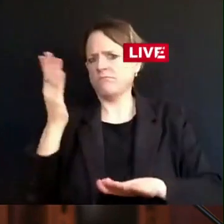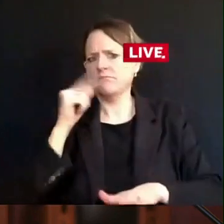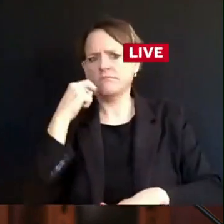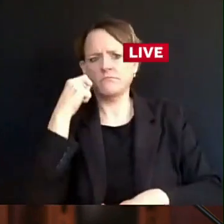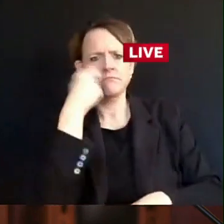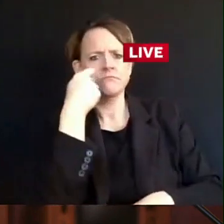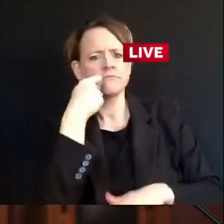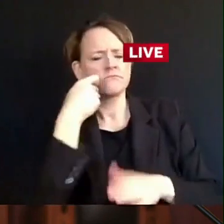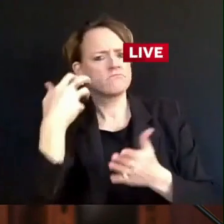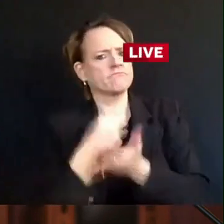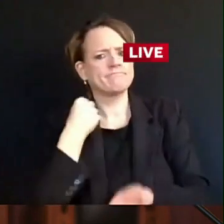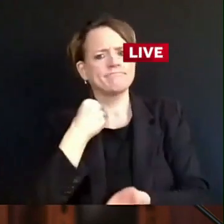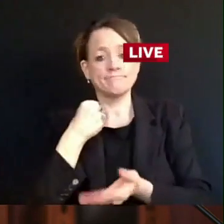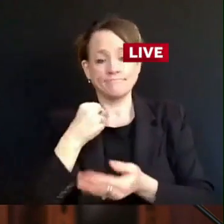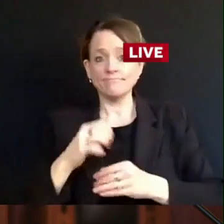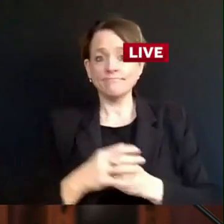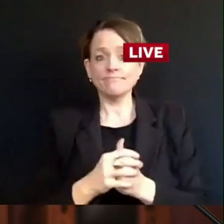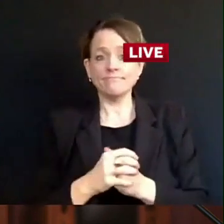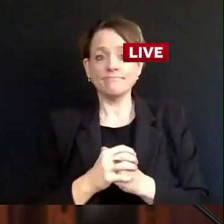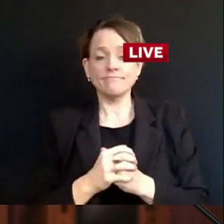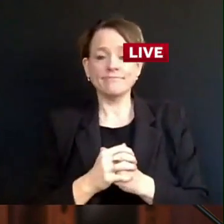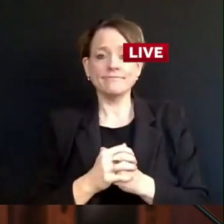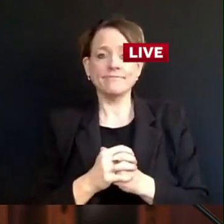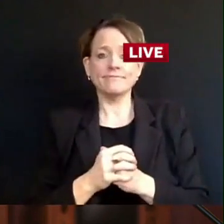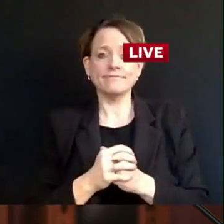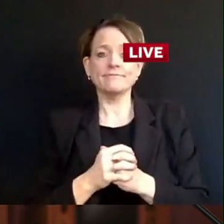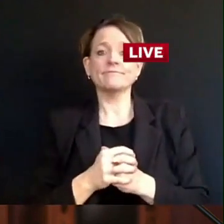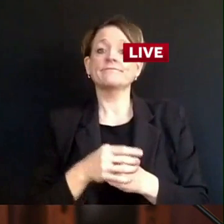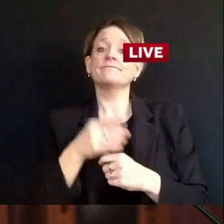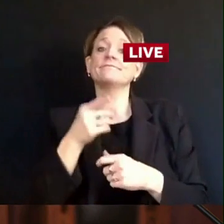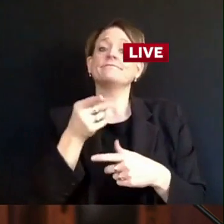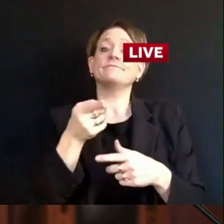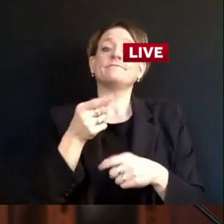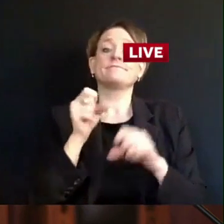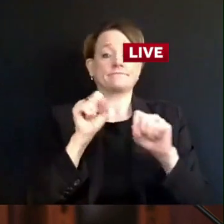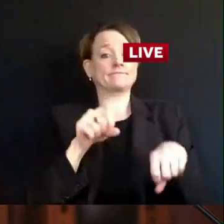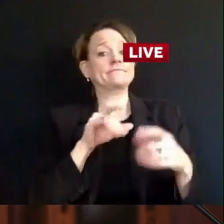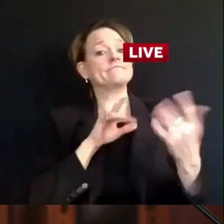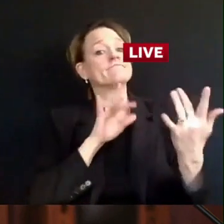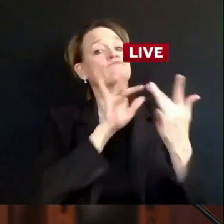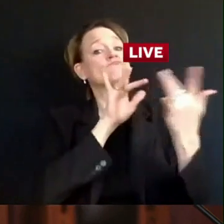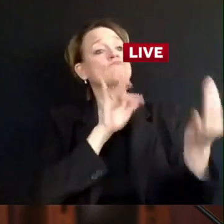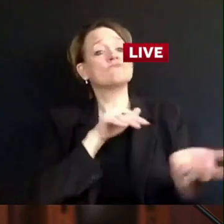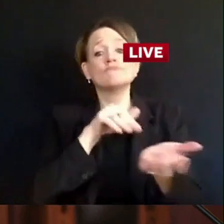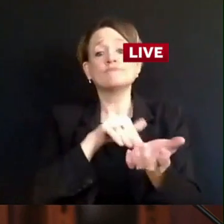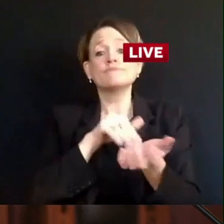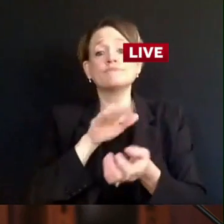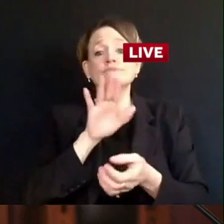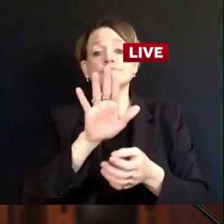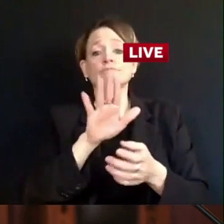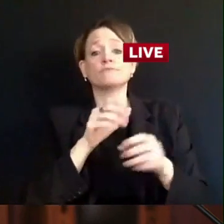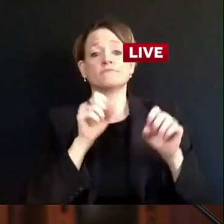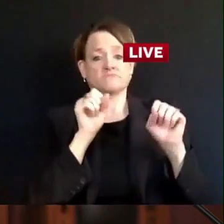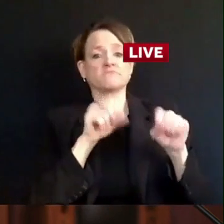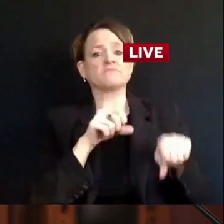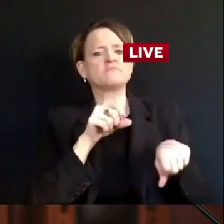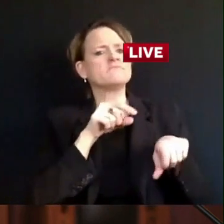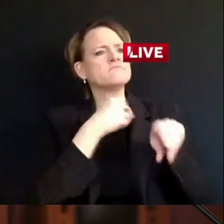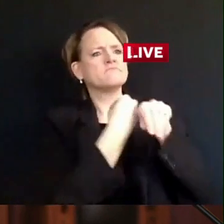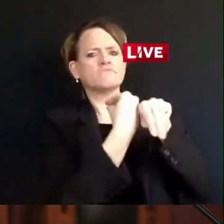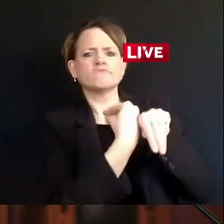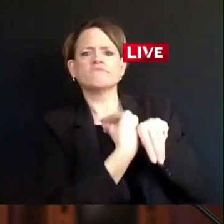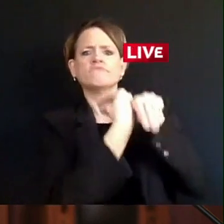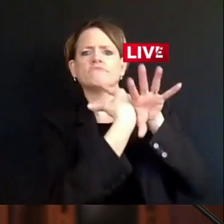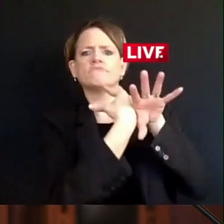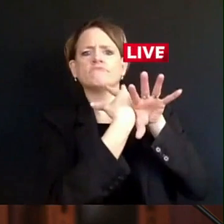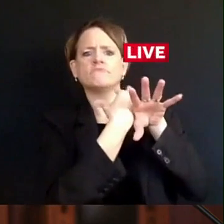slash testing to find a community testing site near you. After you get tested, quarantine while you wait for your